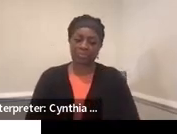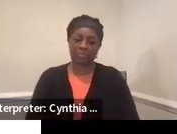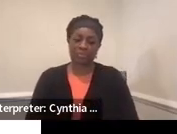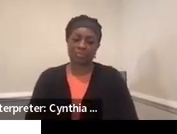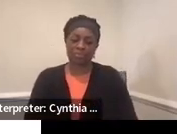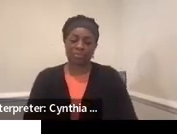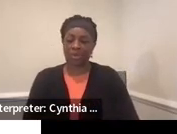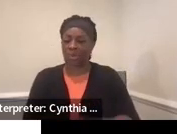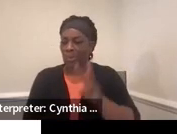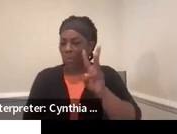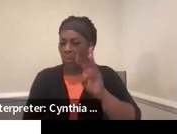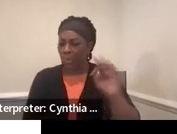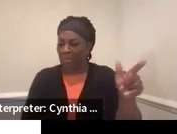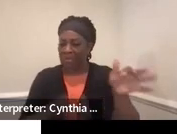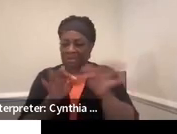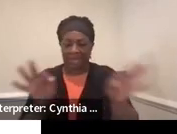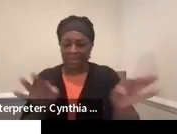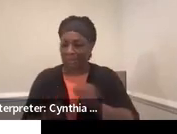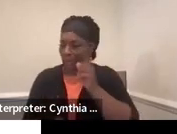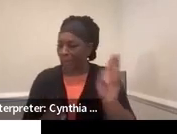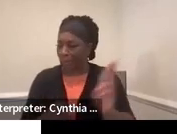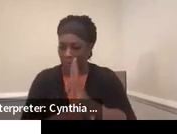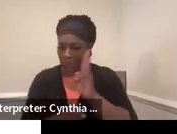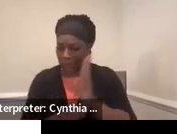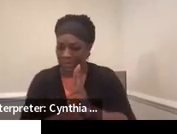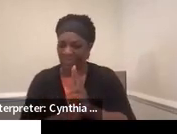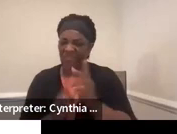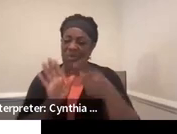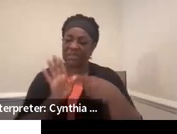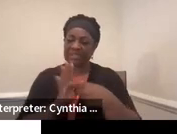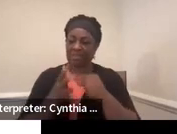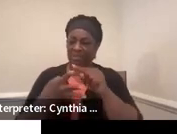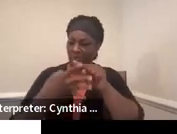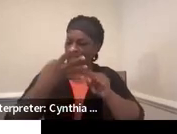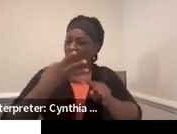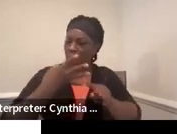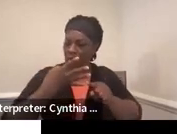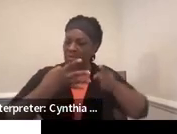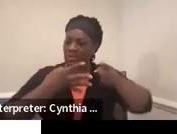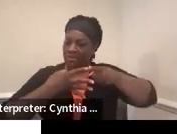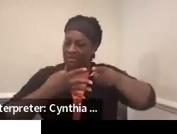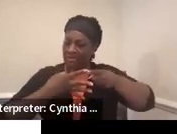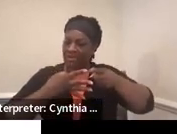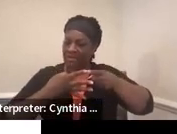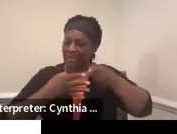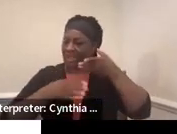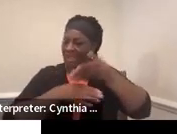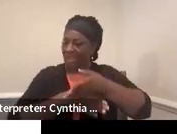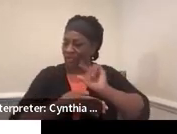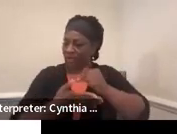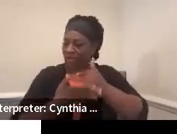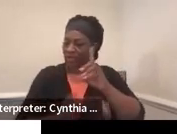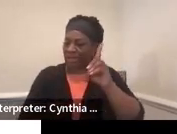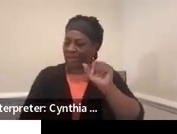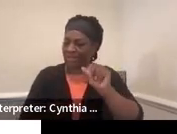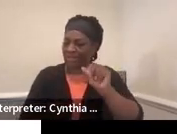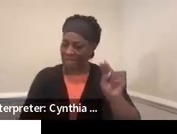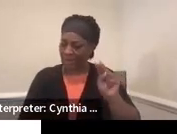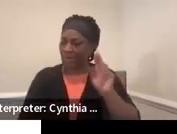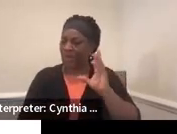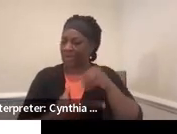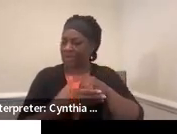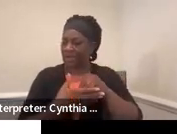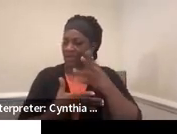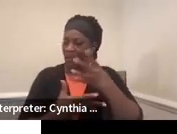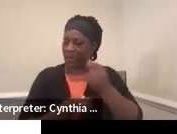So here's four different examples with four different kids. After graduation, Dan will attend a four-year